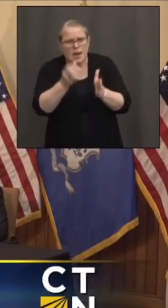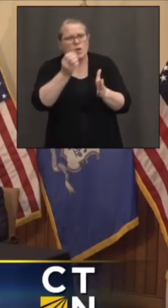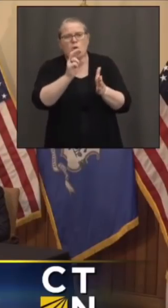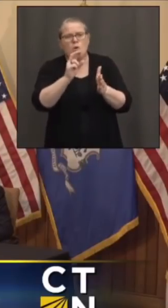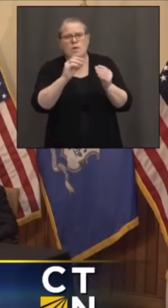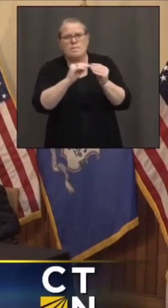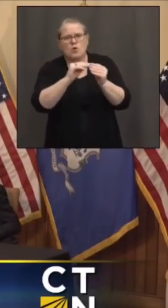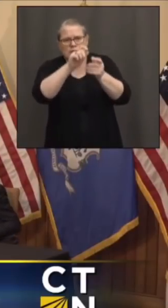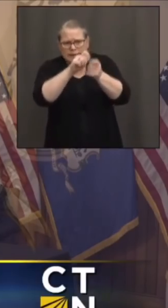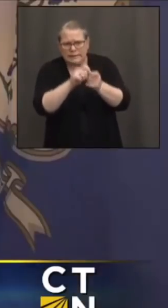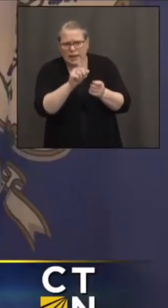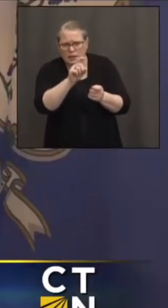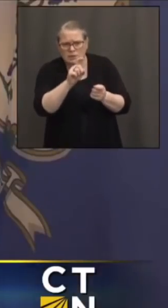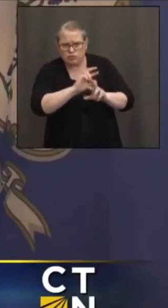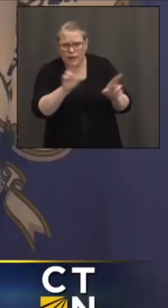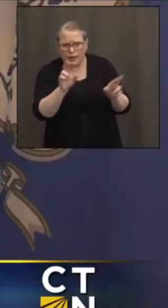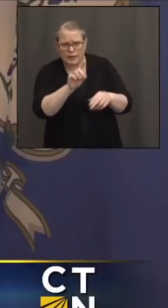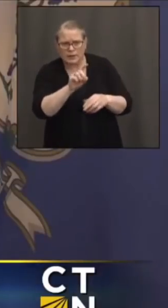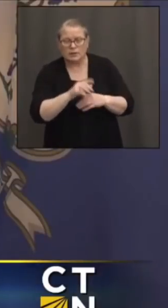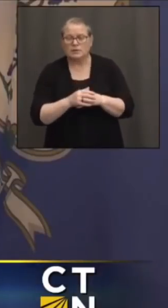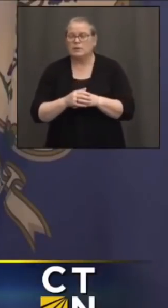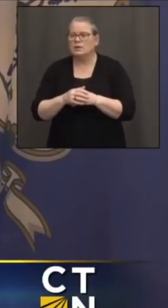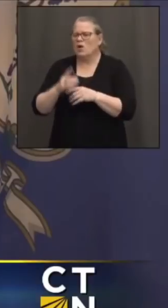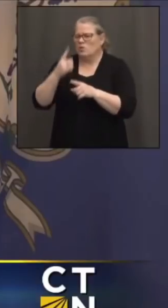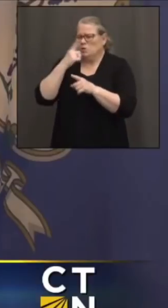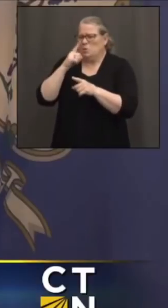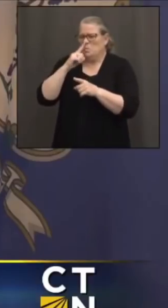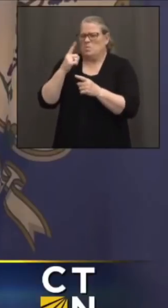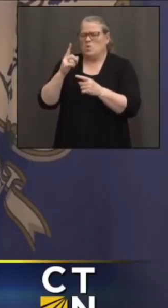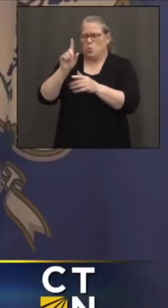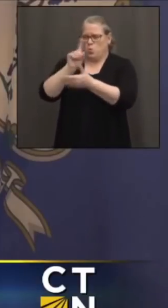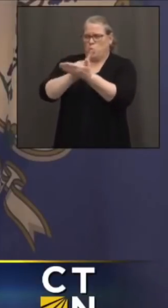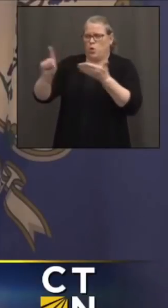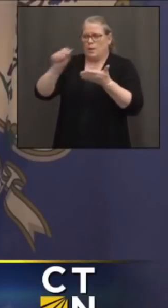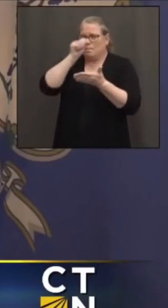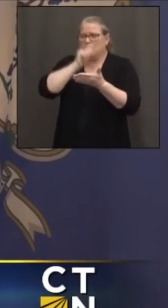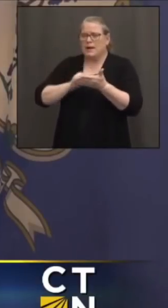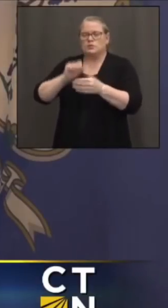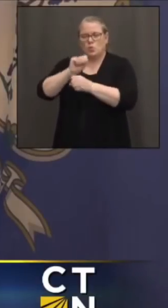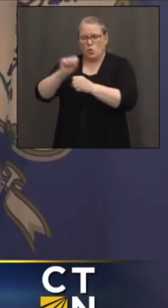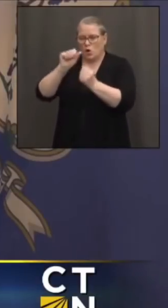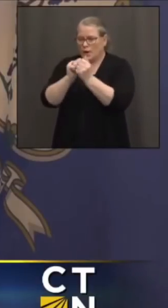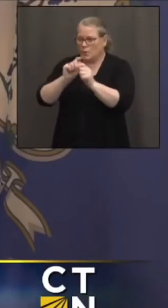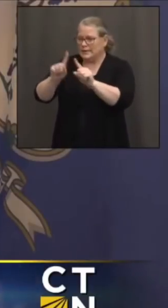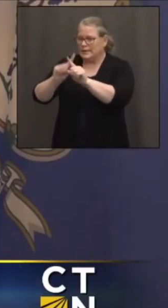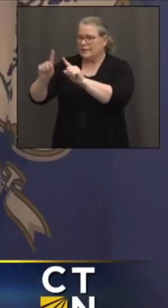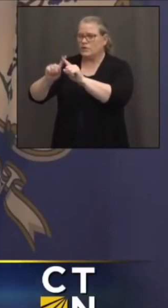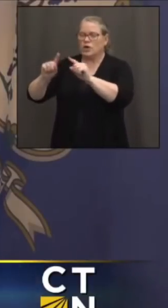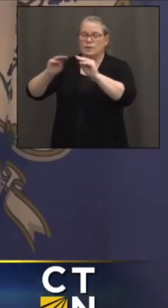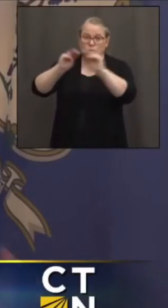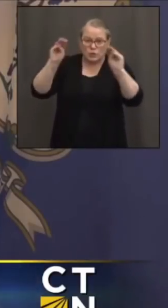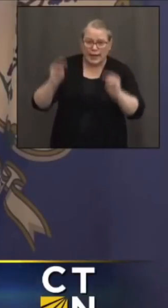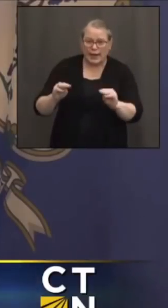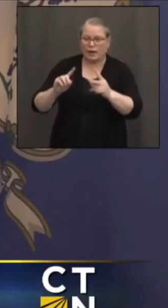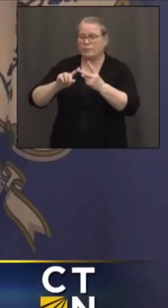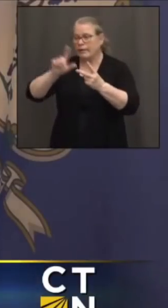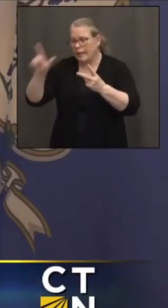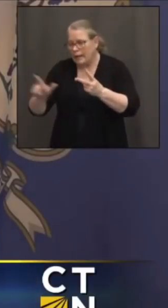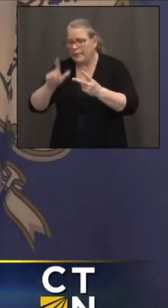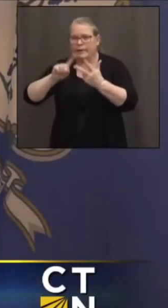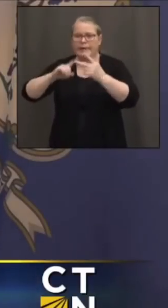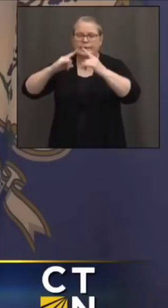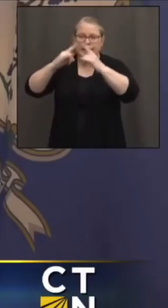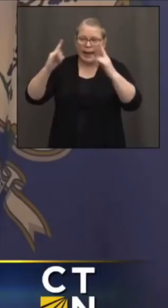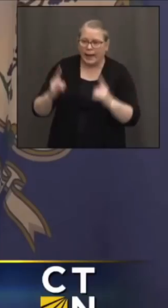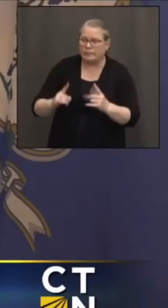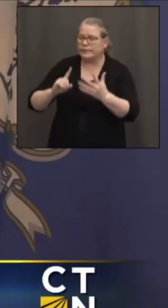on that? Yeah, give us another week on that if you could. We're working with the camps. We're working with the museums. We're working with the libraries. We're working with